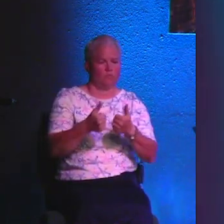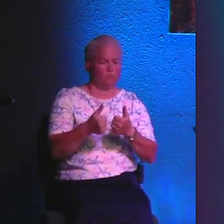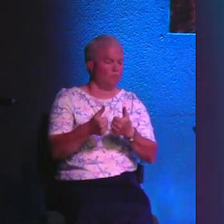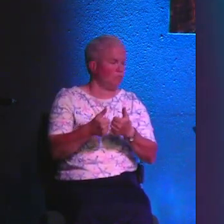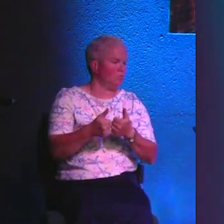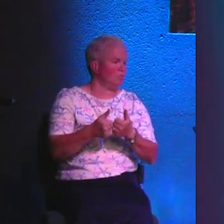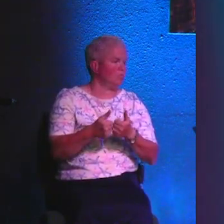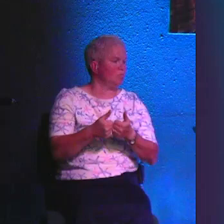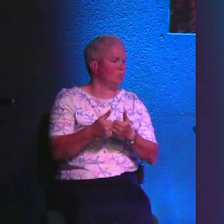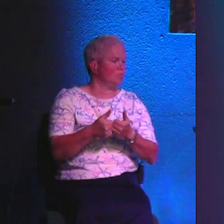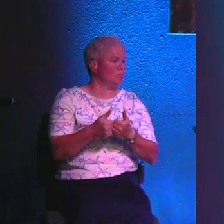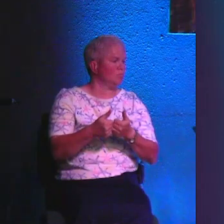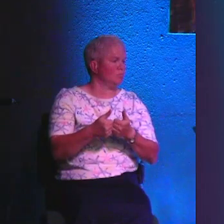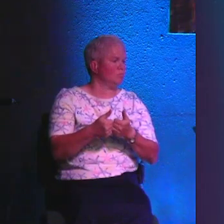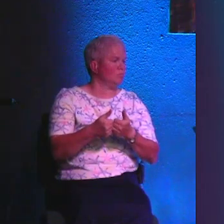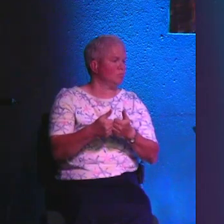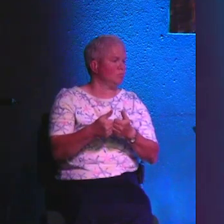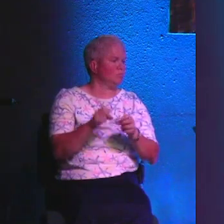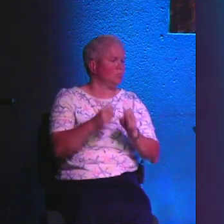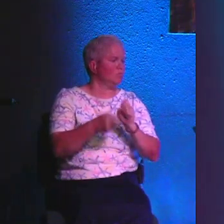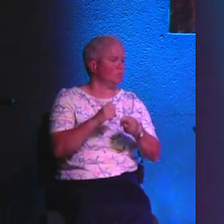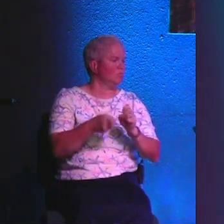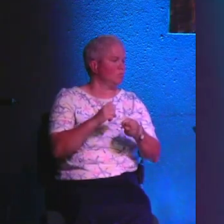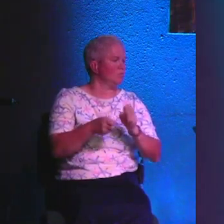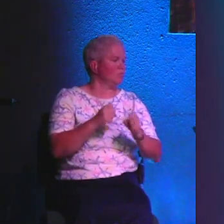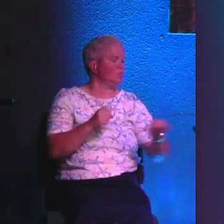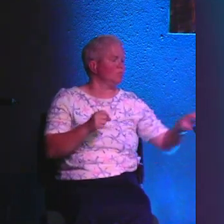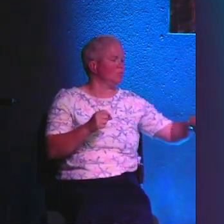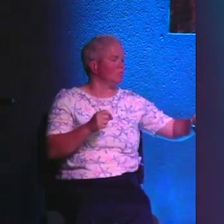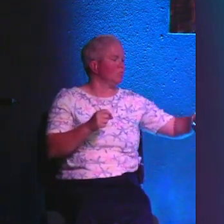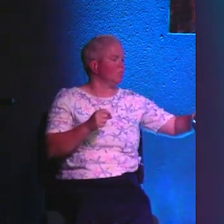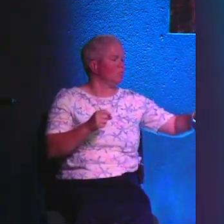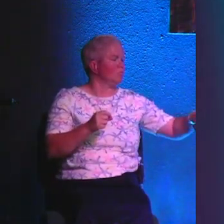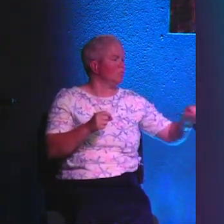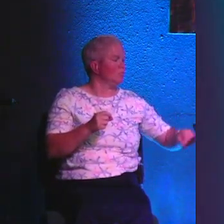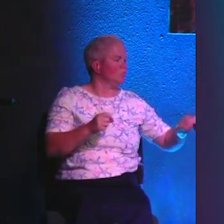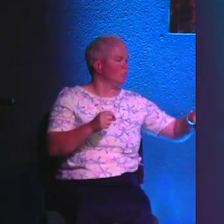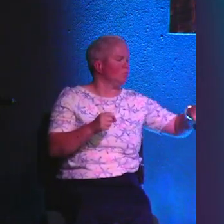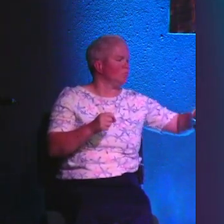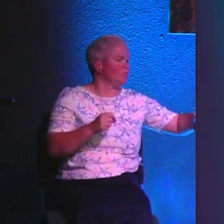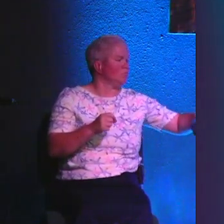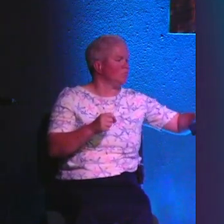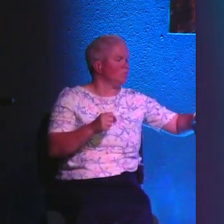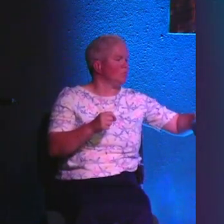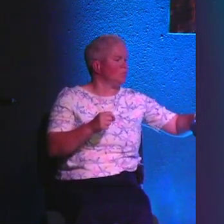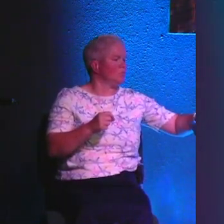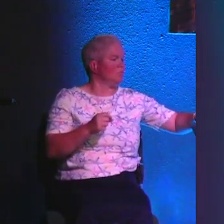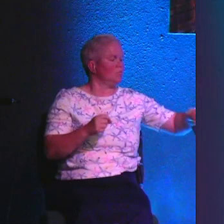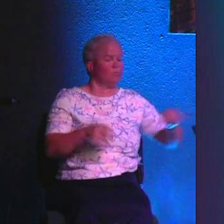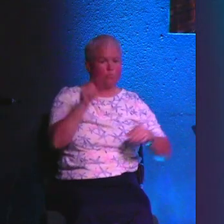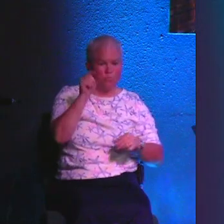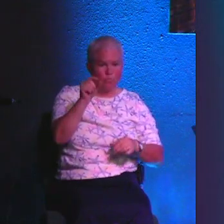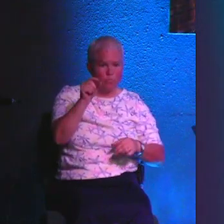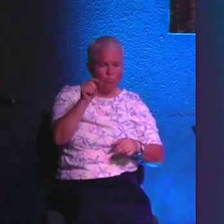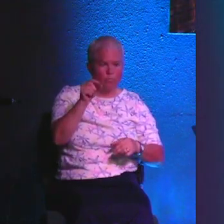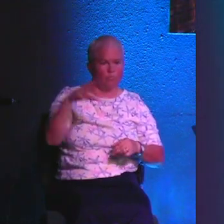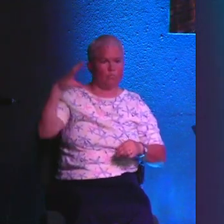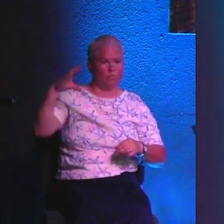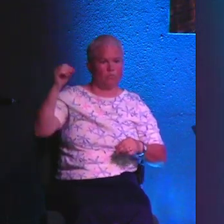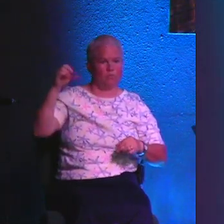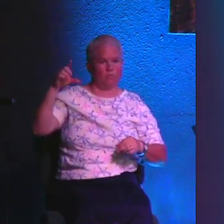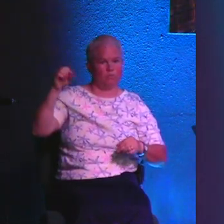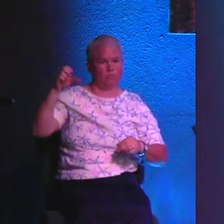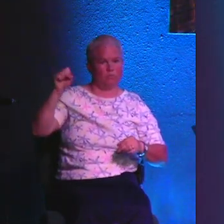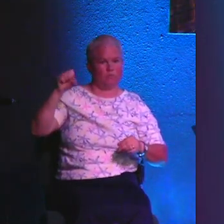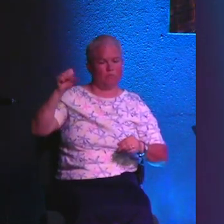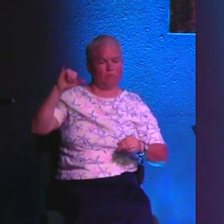challenging you. And I hope you are being changed by this amazing, powerful, small book of the Bible that we know as